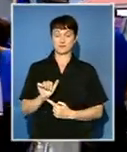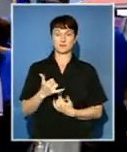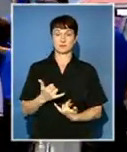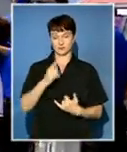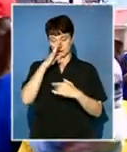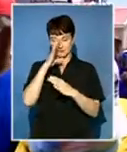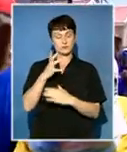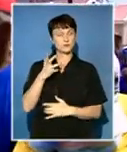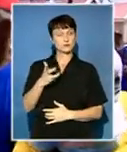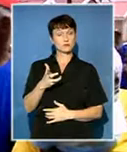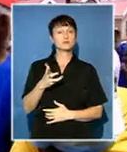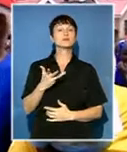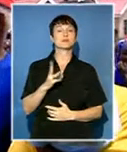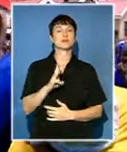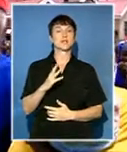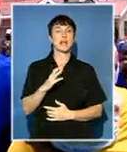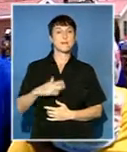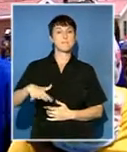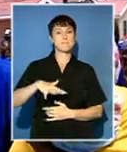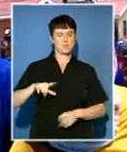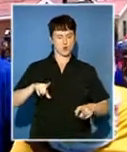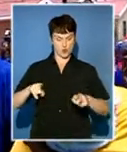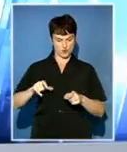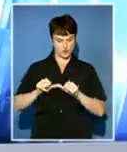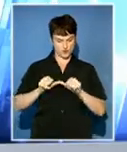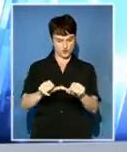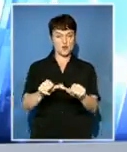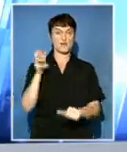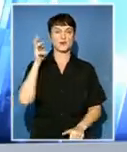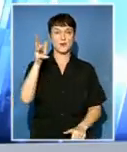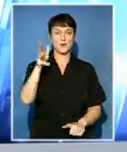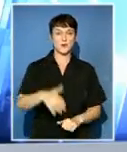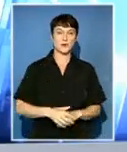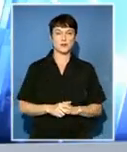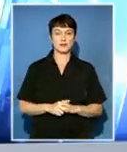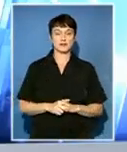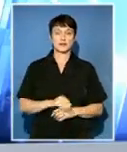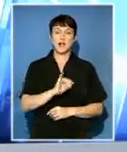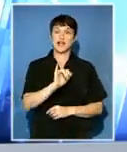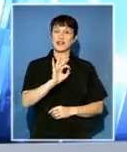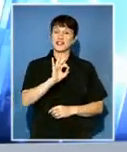focusing on retaining control of the Western Cape in this year's poll. The IFP is setting its size.